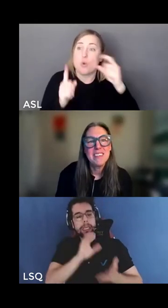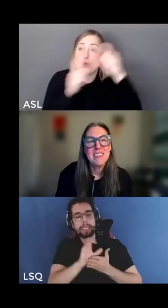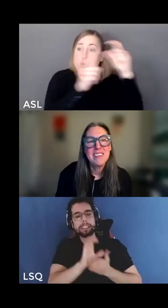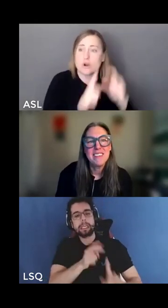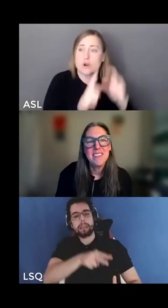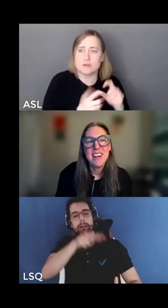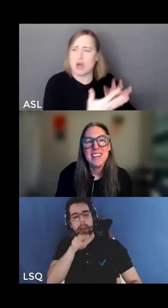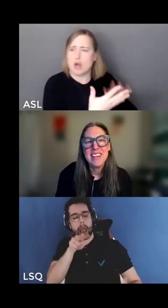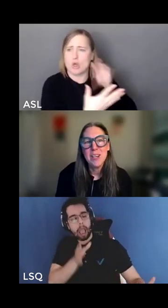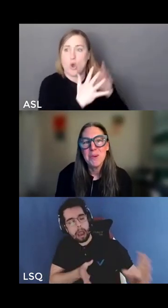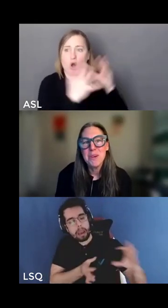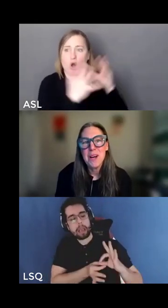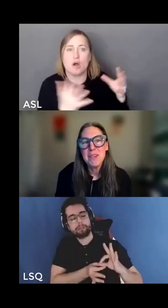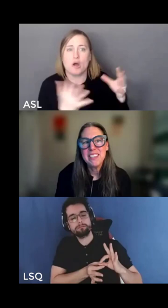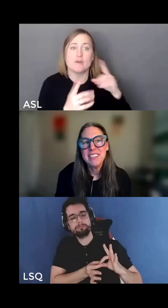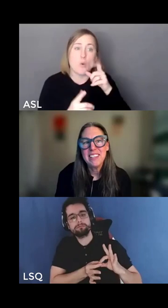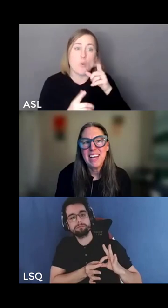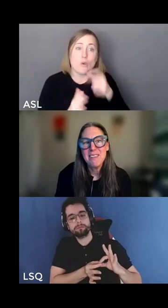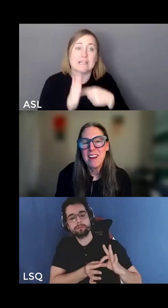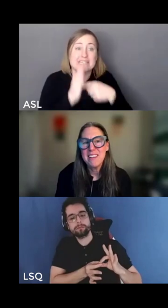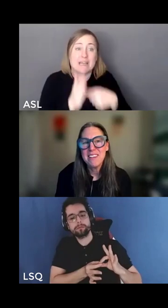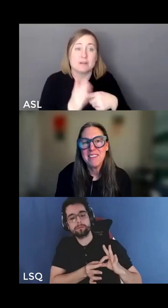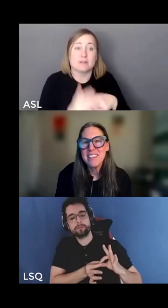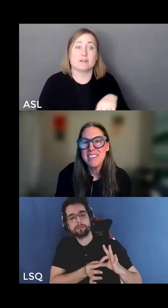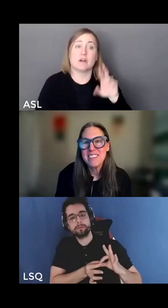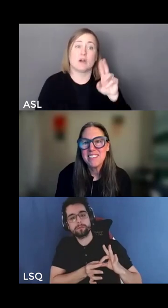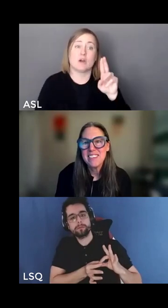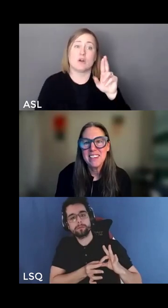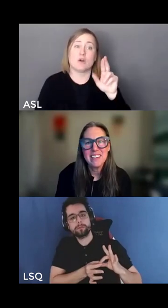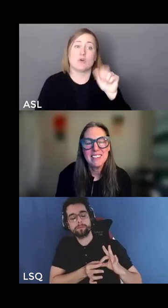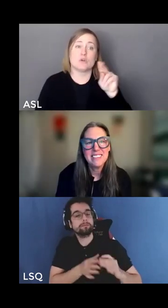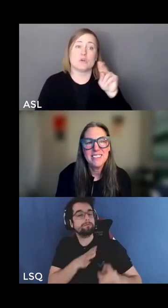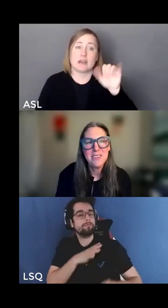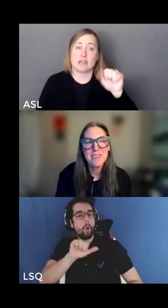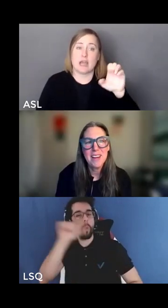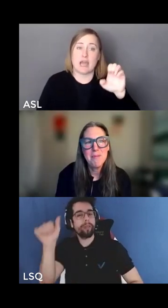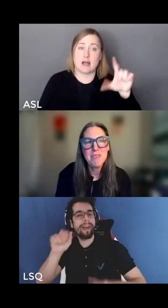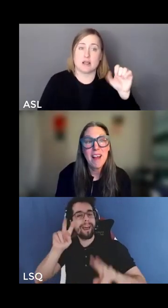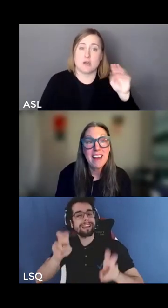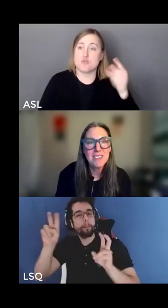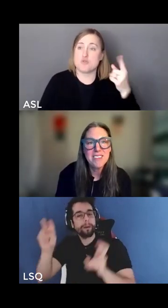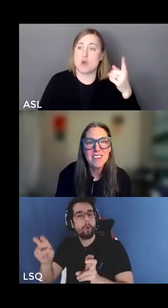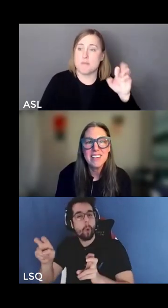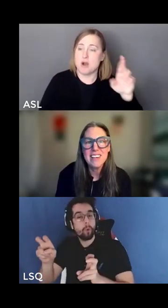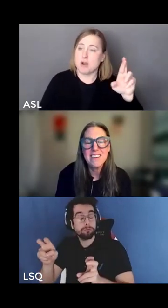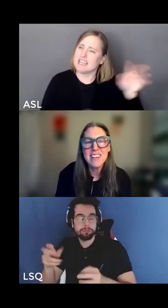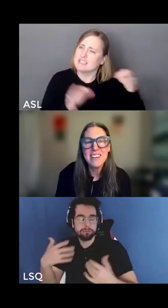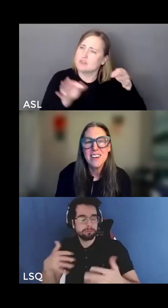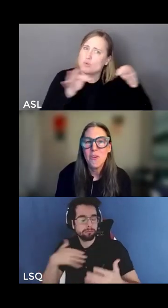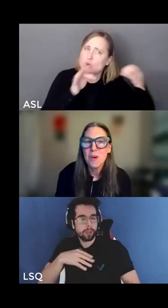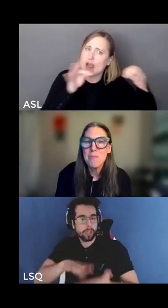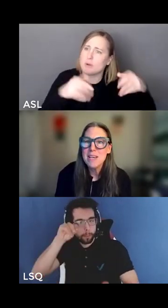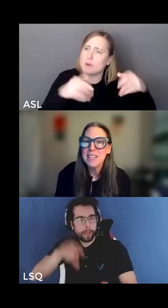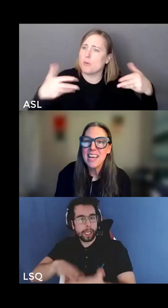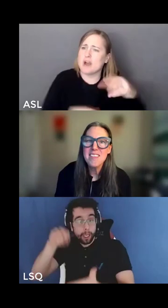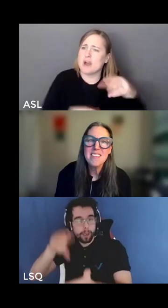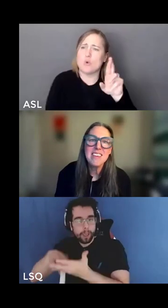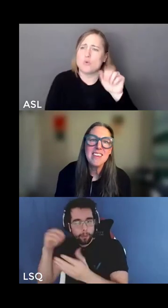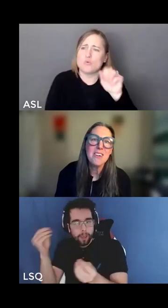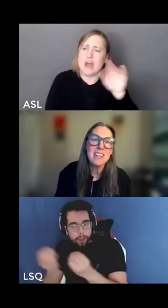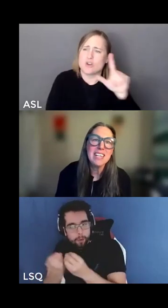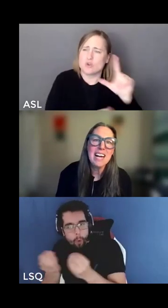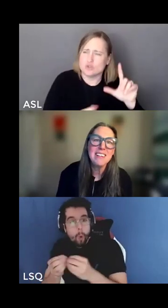from rania l mugamar at rania rights ah who describes radical solidarity or mia